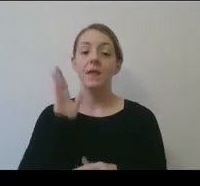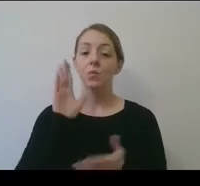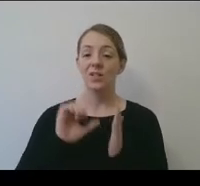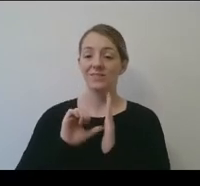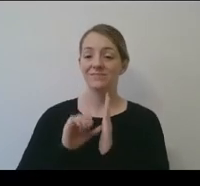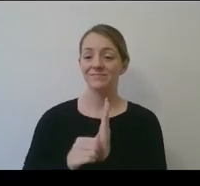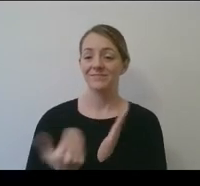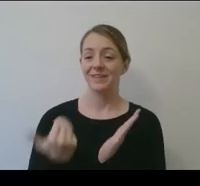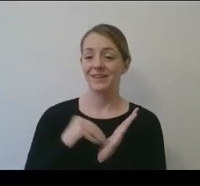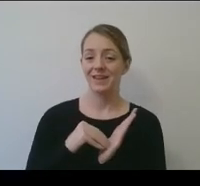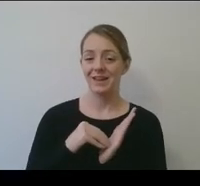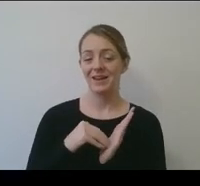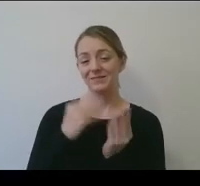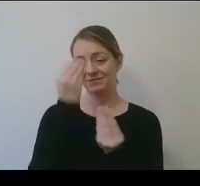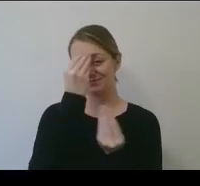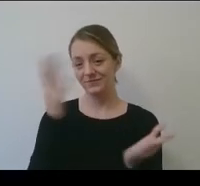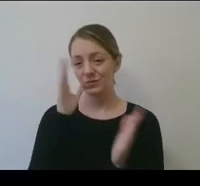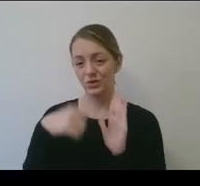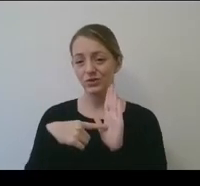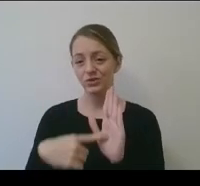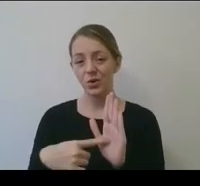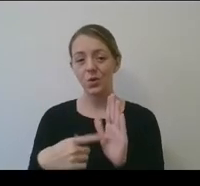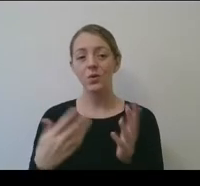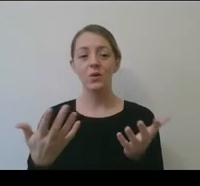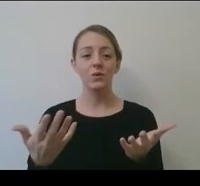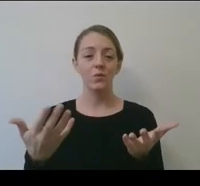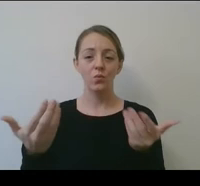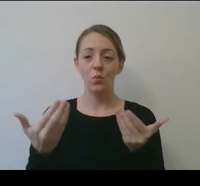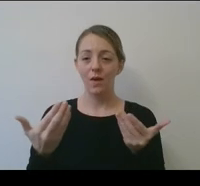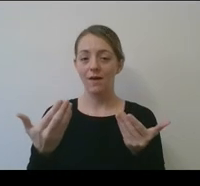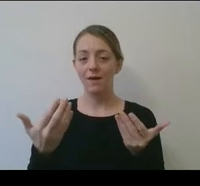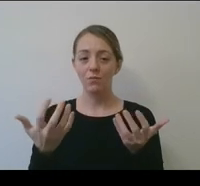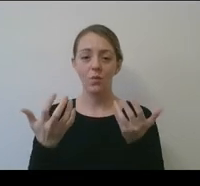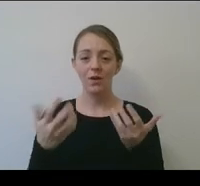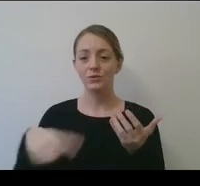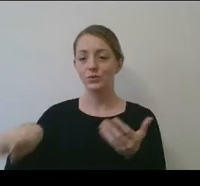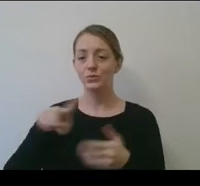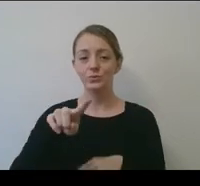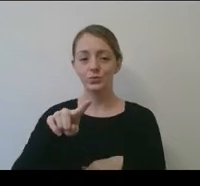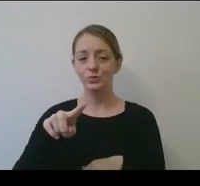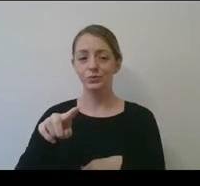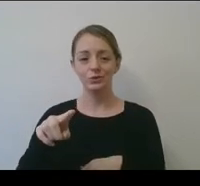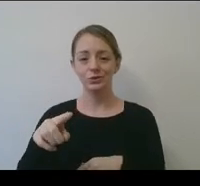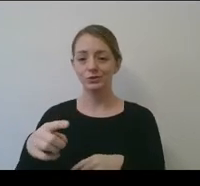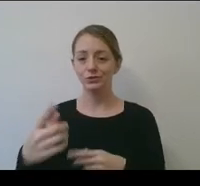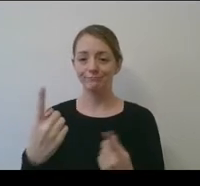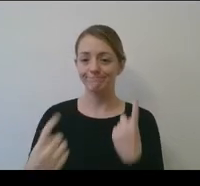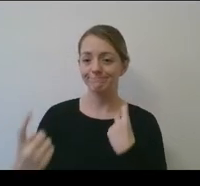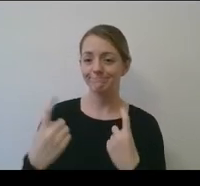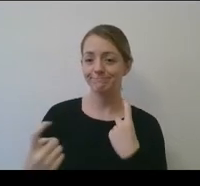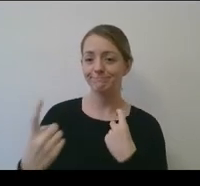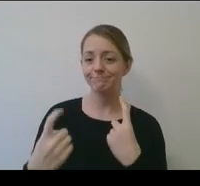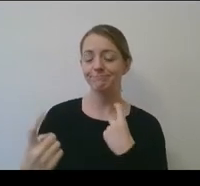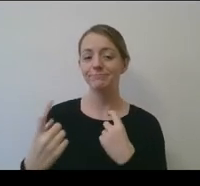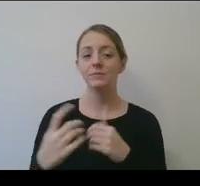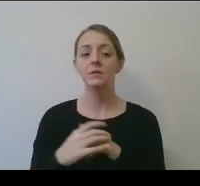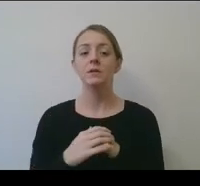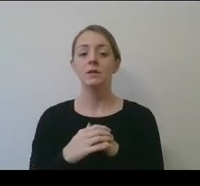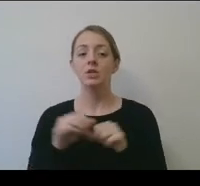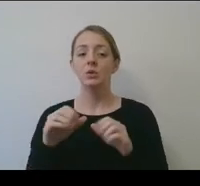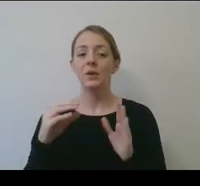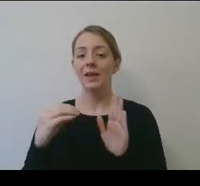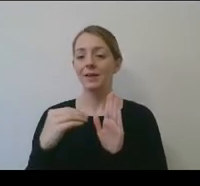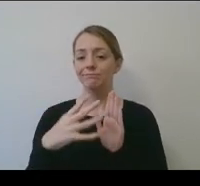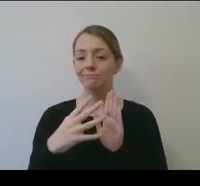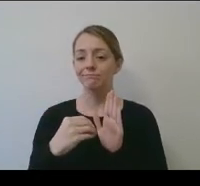told you I'd show this because we welcome you to ask questions. And so you can scan